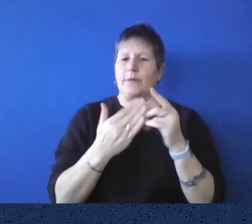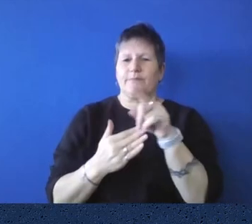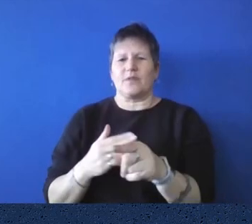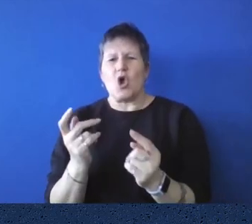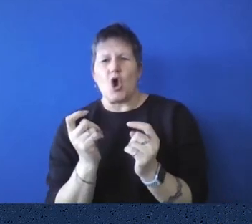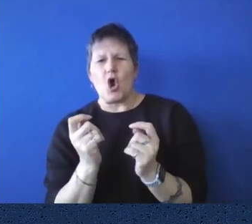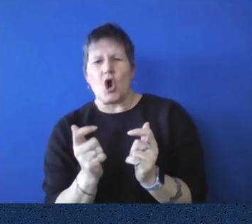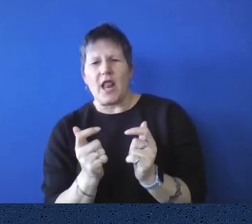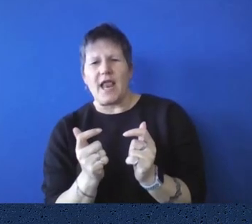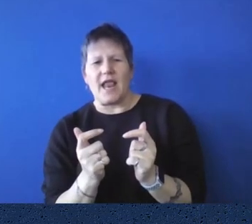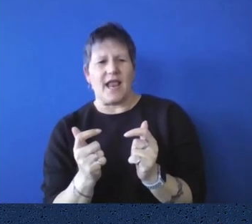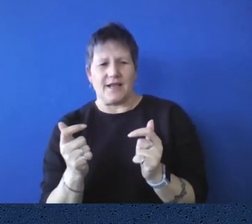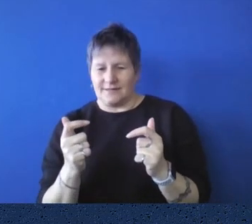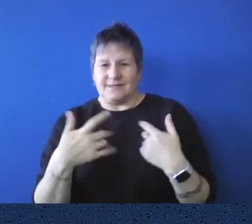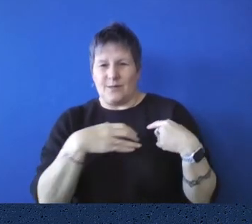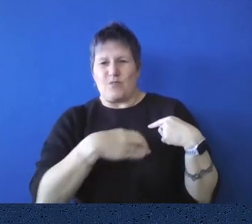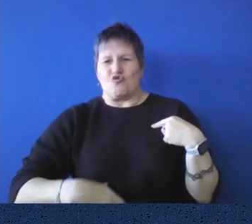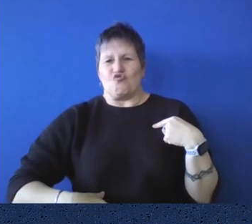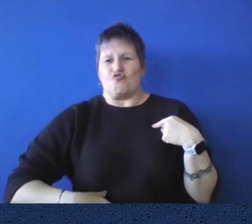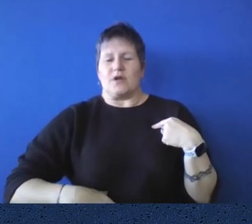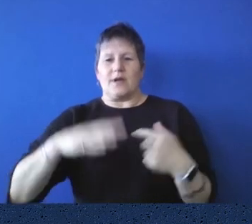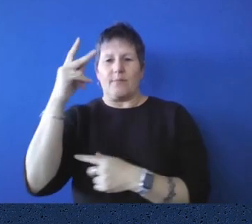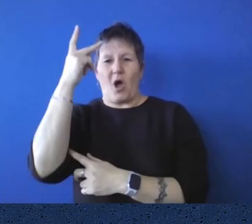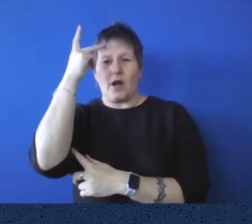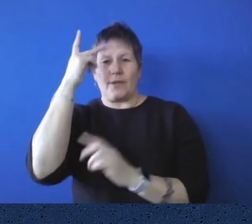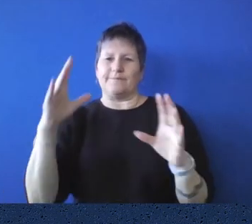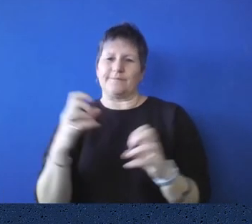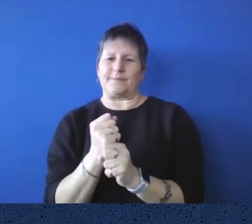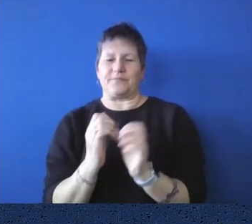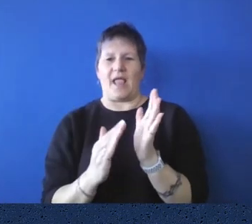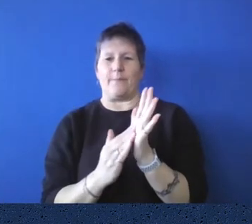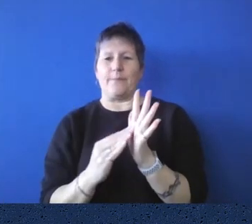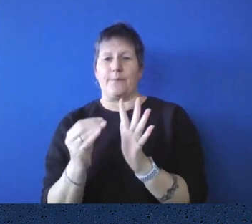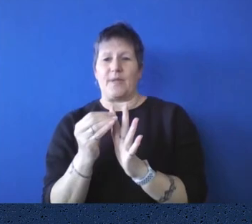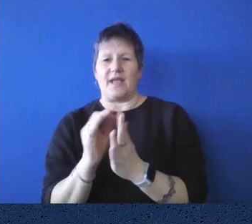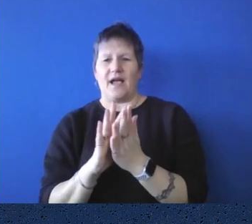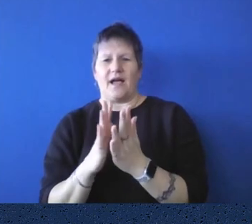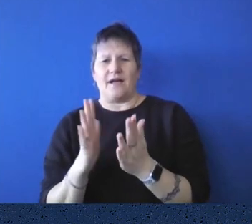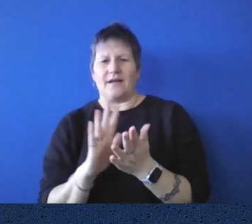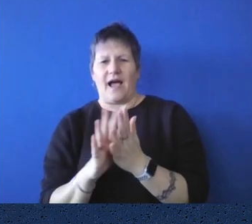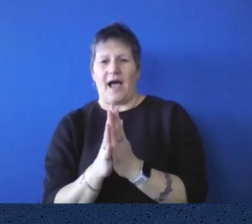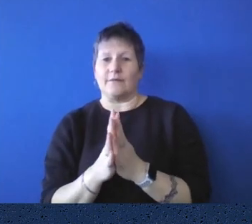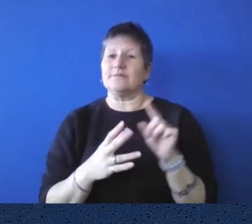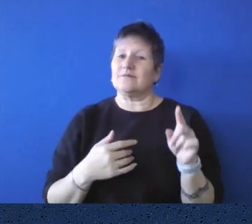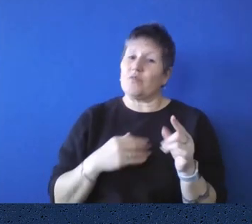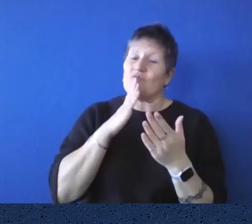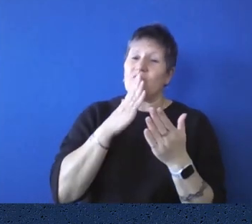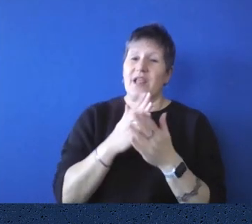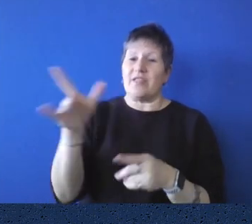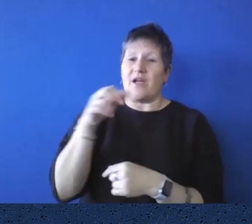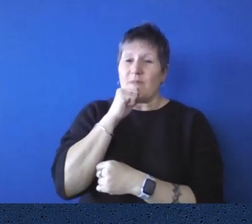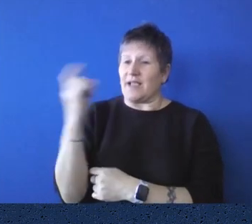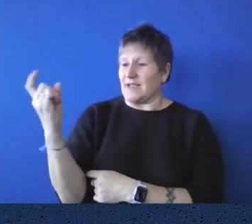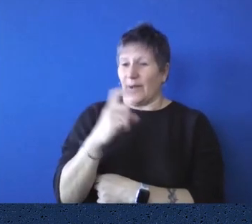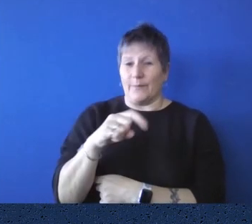have used the library? They would have come to the librarian, um, as a starting point because of course,